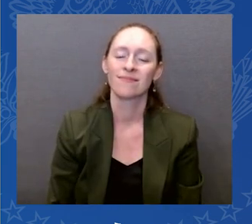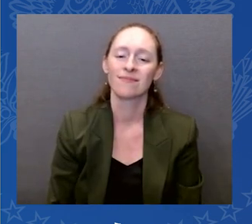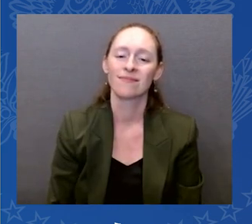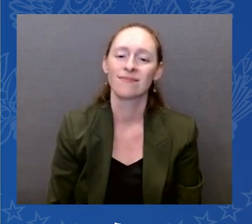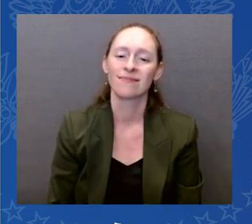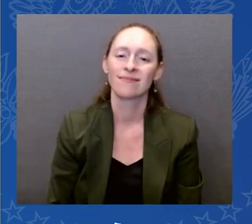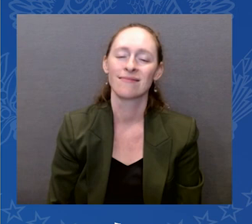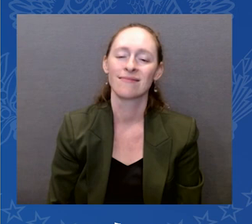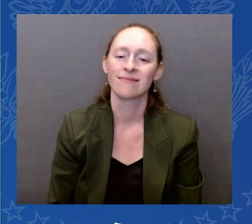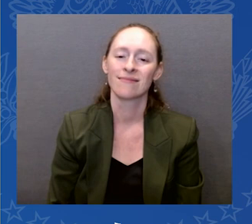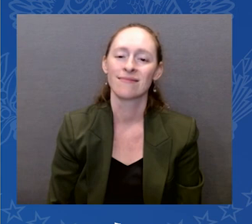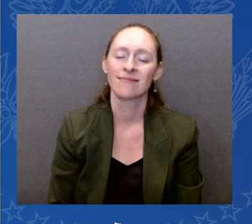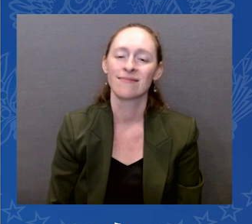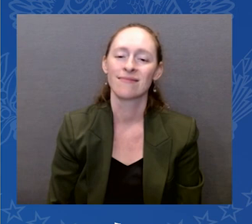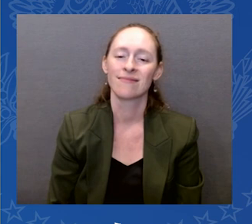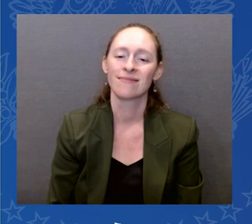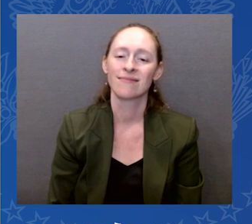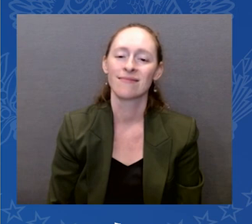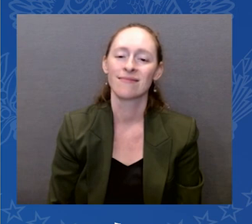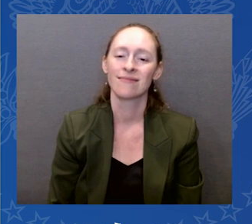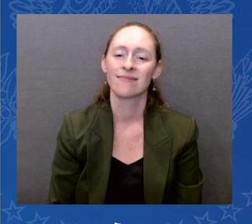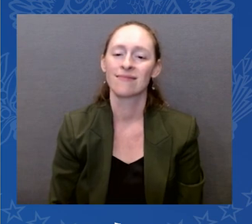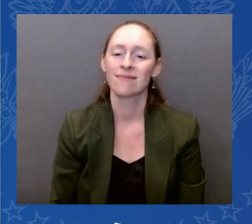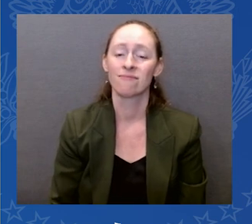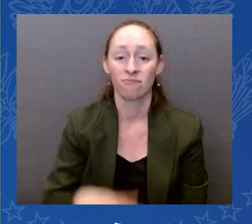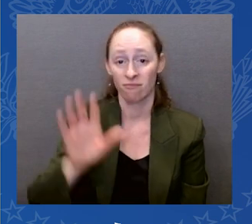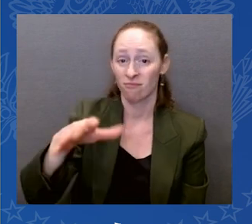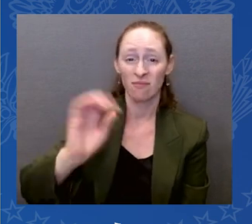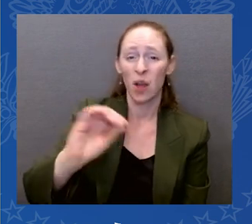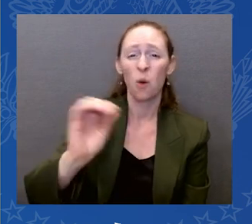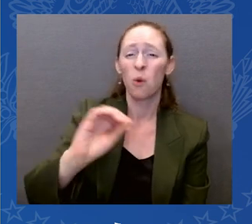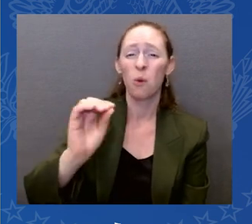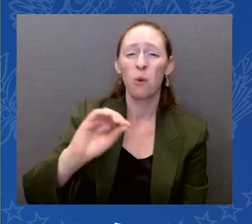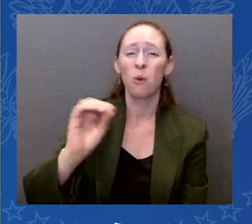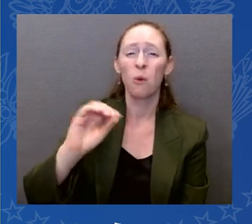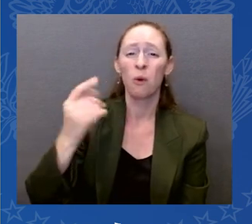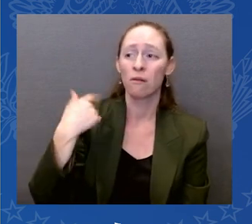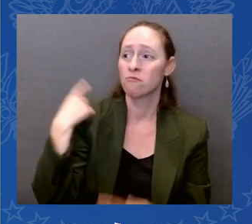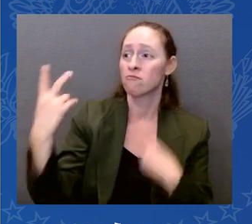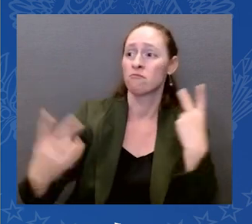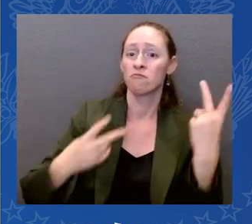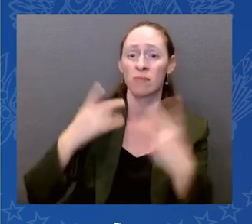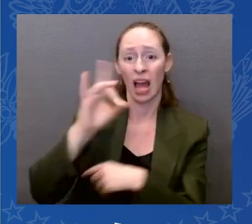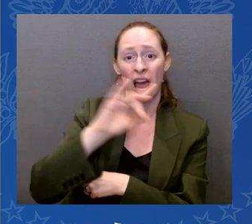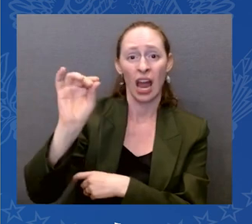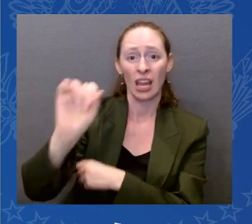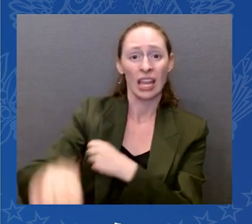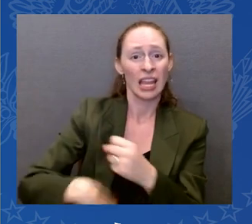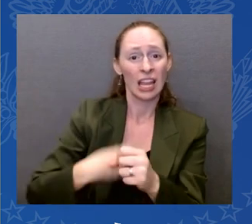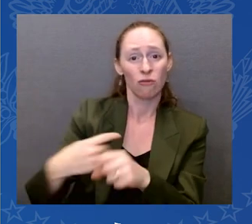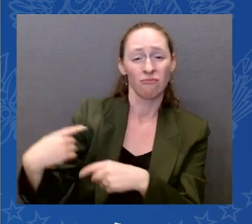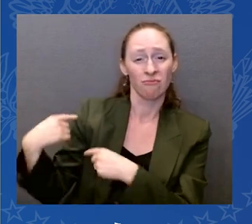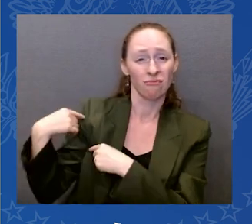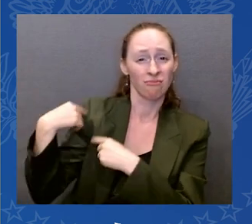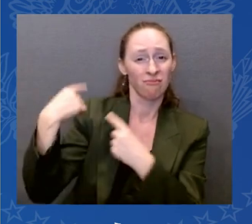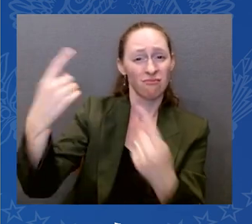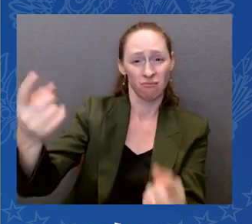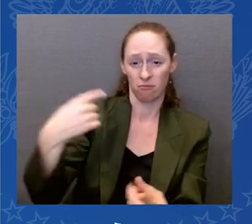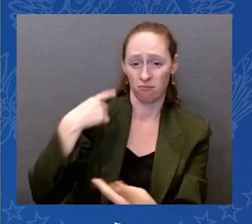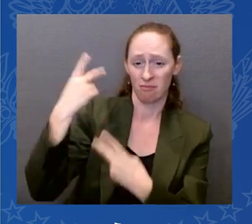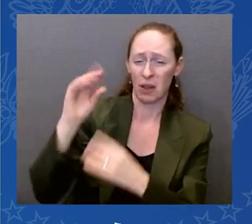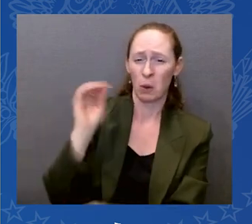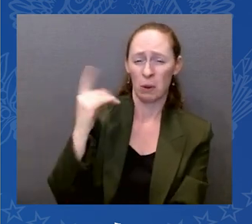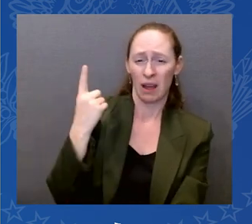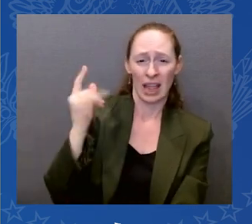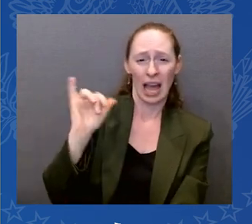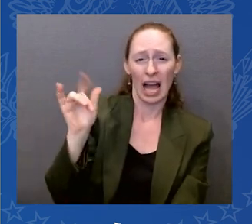years has better or more genuinely articulated the direct connection between working for a living wage and